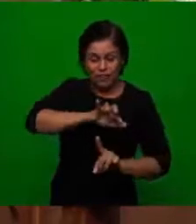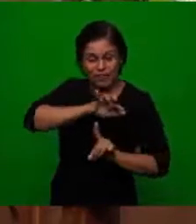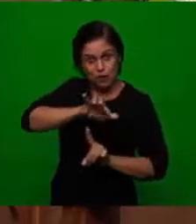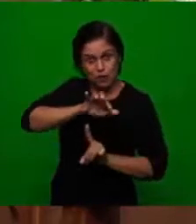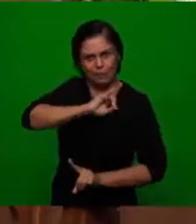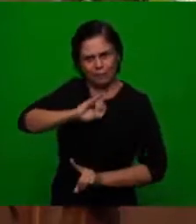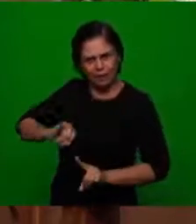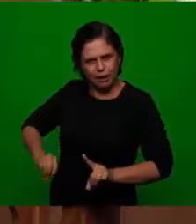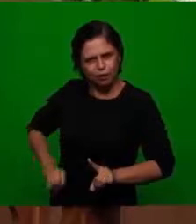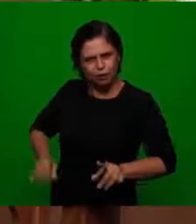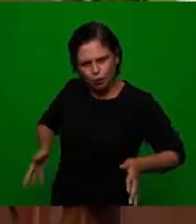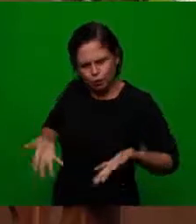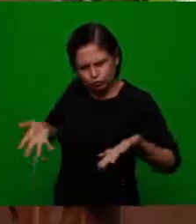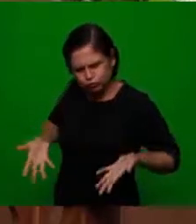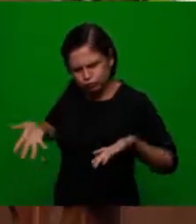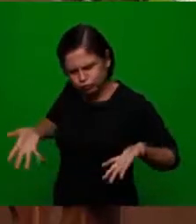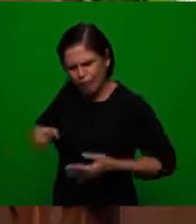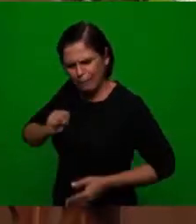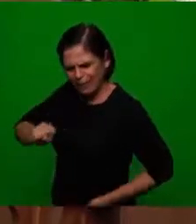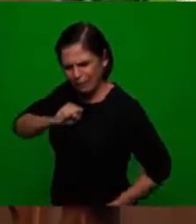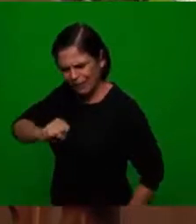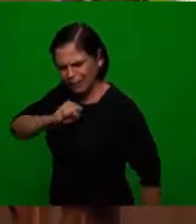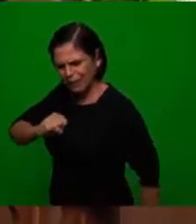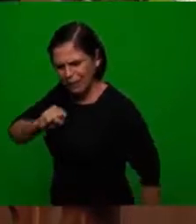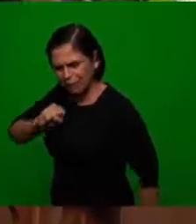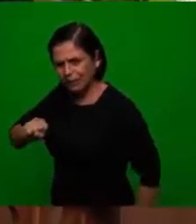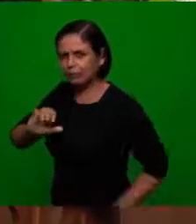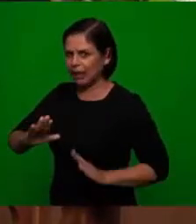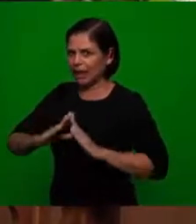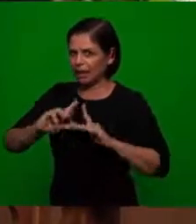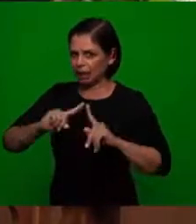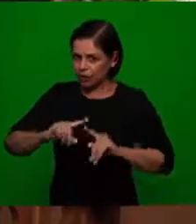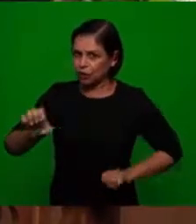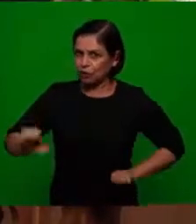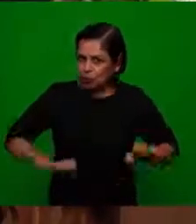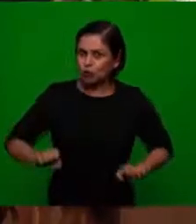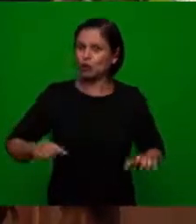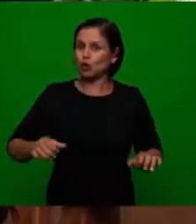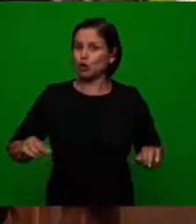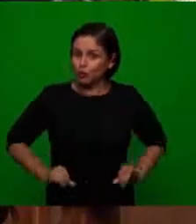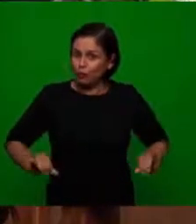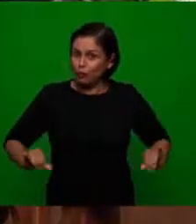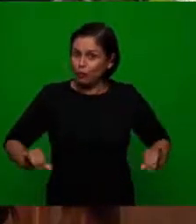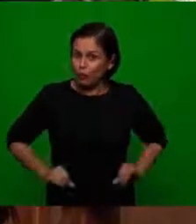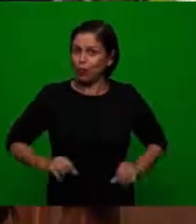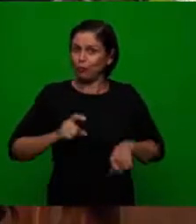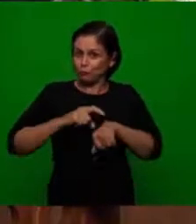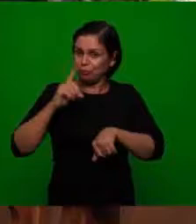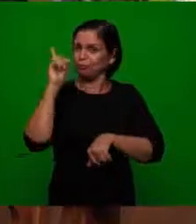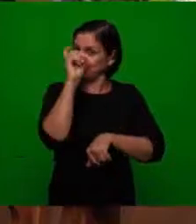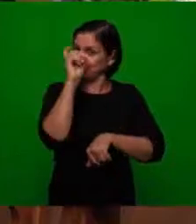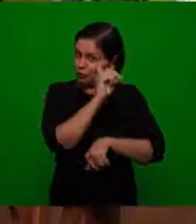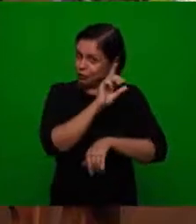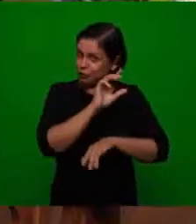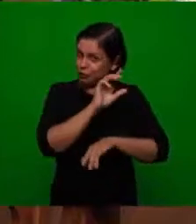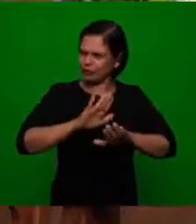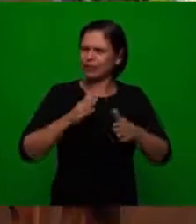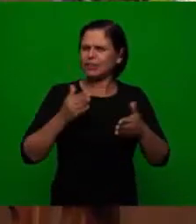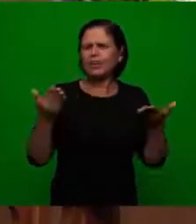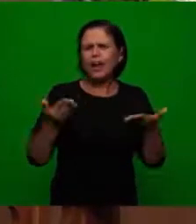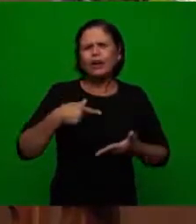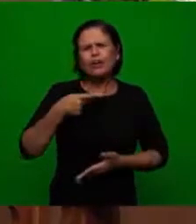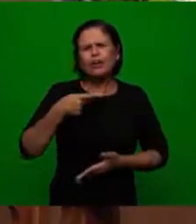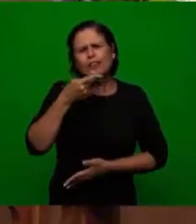religious the pagans in this some way the church went through this moment it was very difficult and now I would like